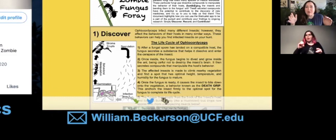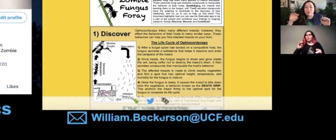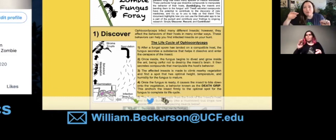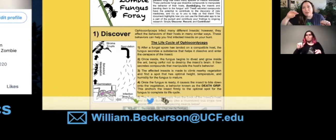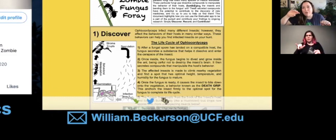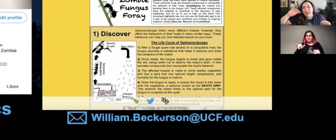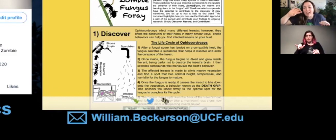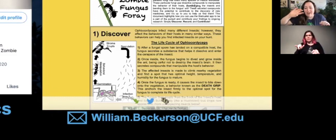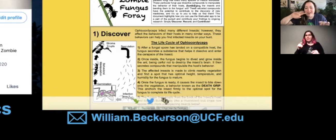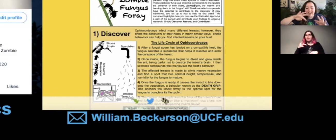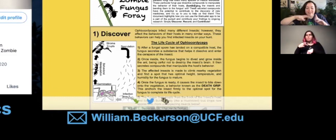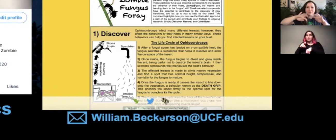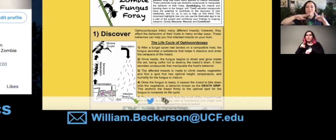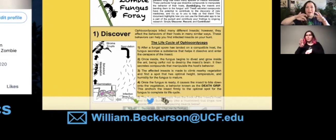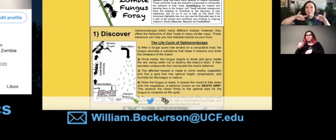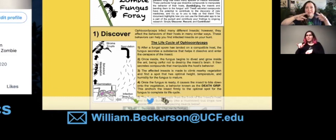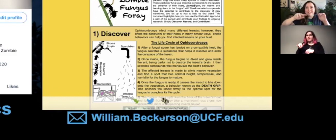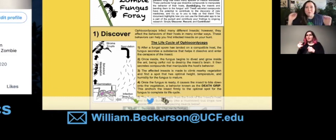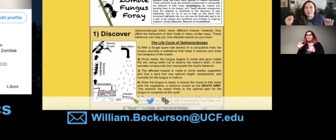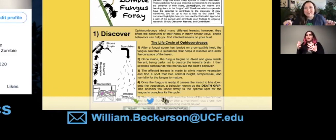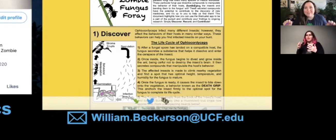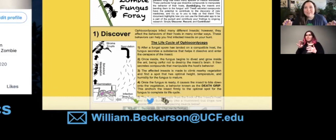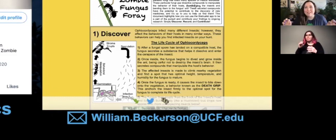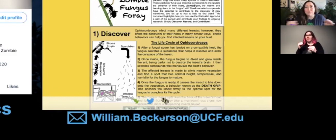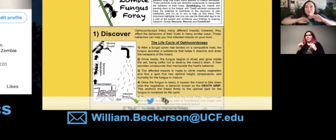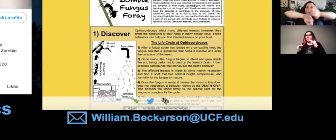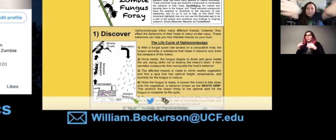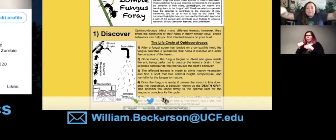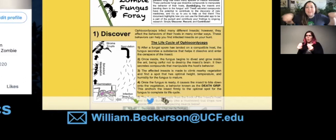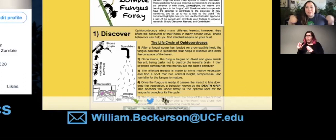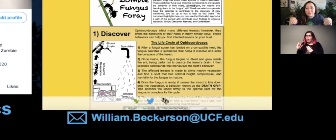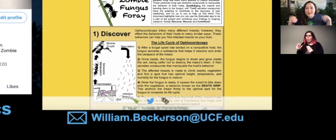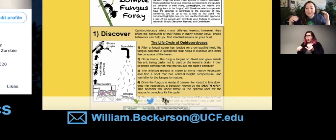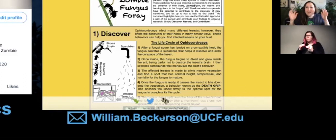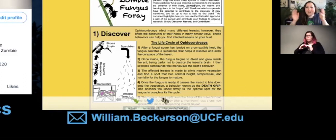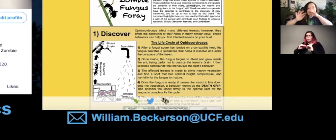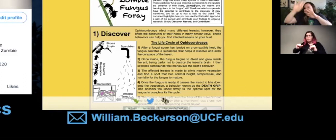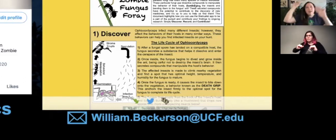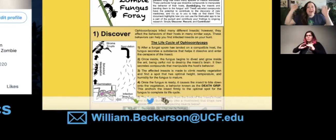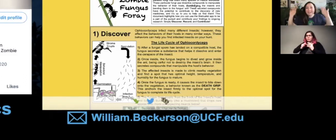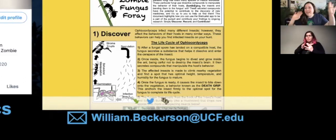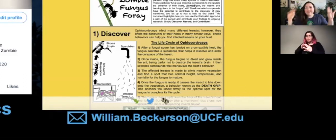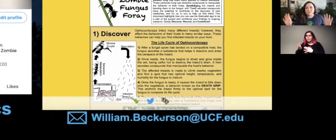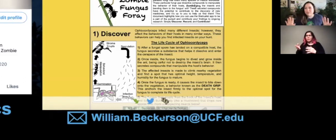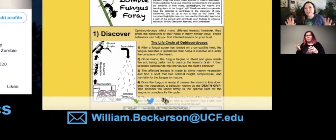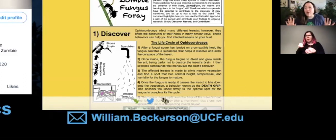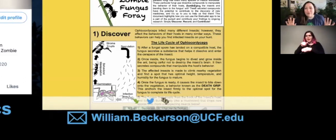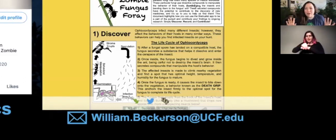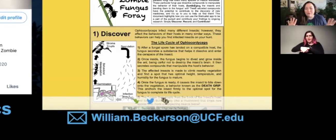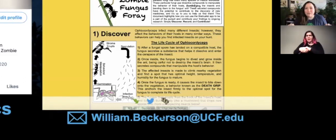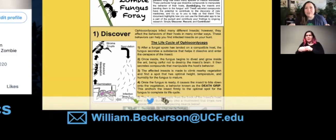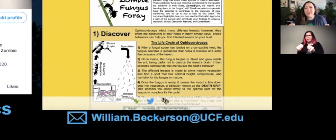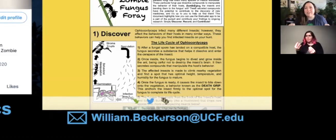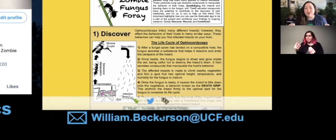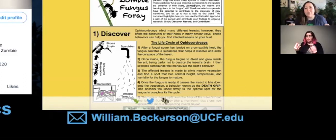bay in Puerto Rico that, uh, has a bunch of bioluminescent organisms. And so when you're swimming through it, like at night, things are glowing